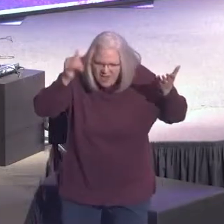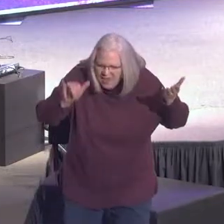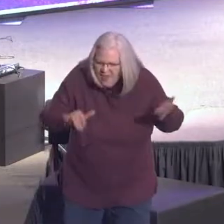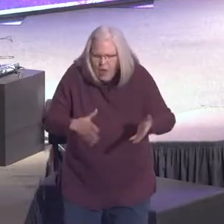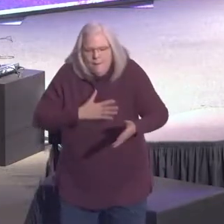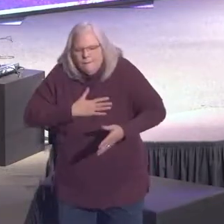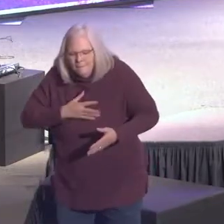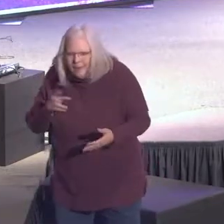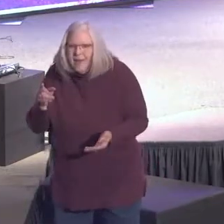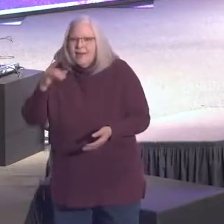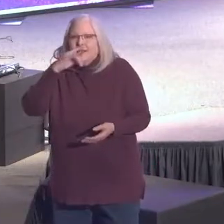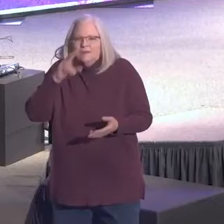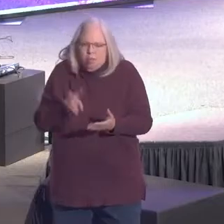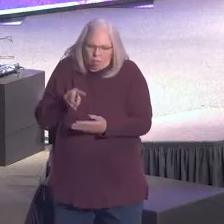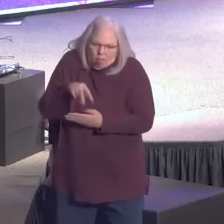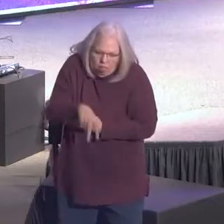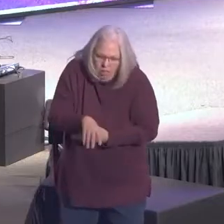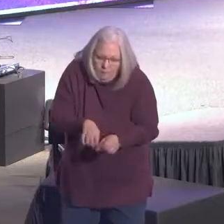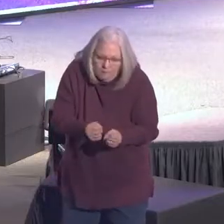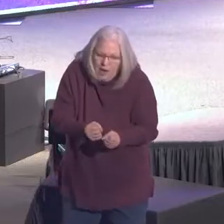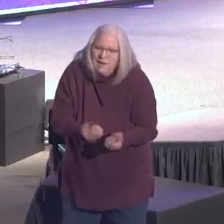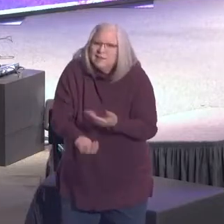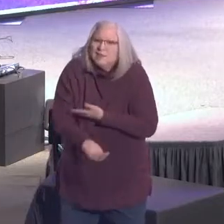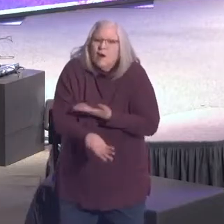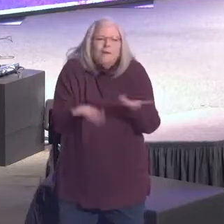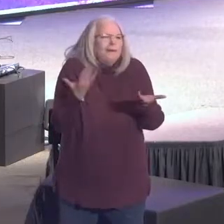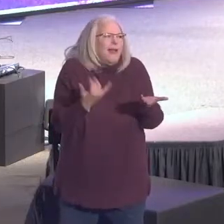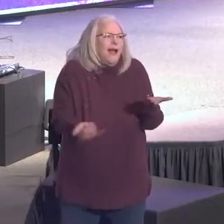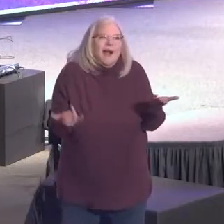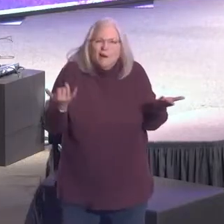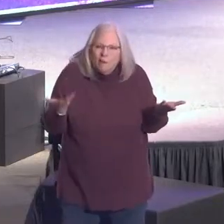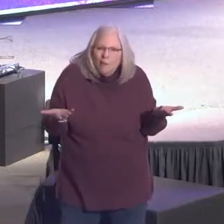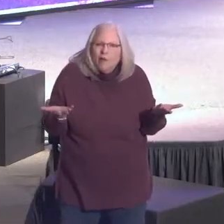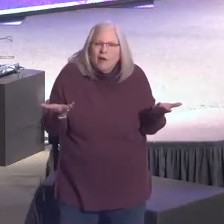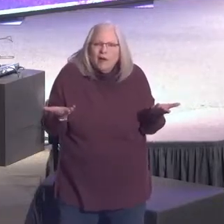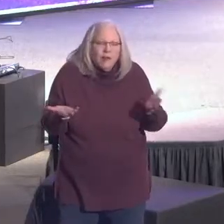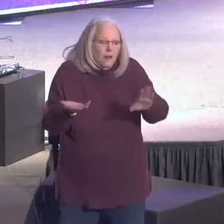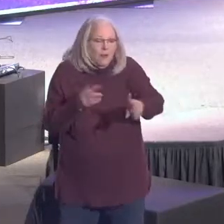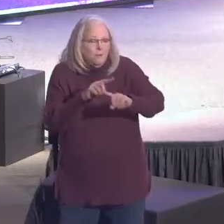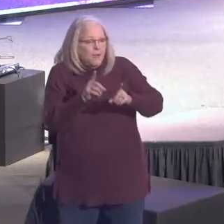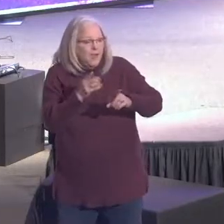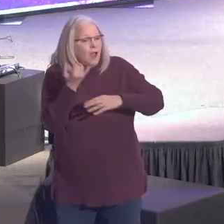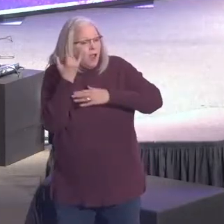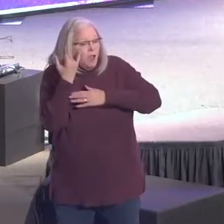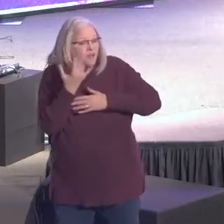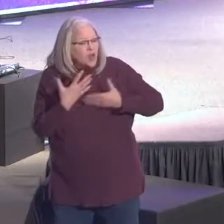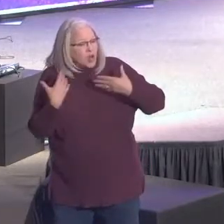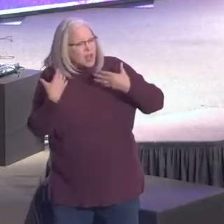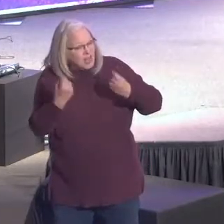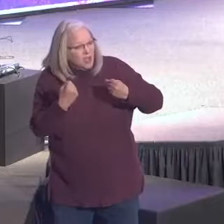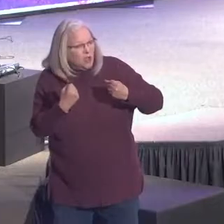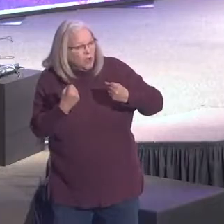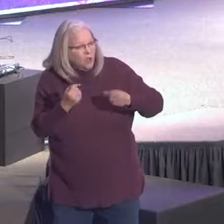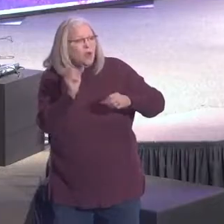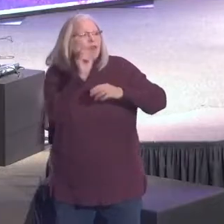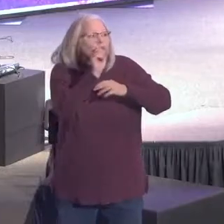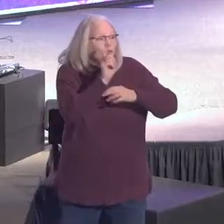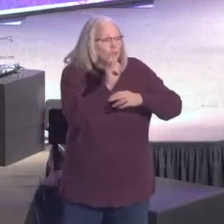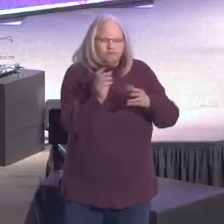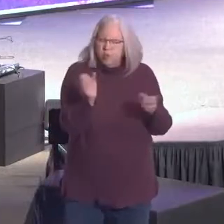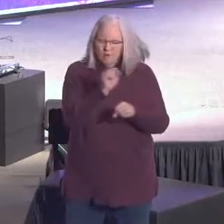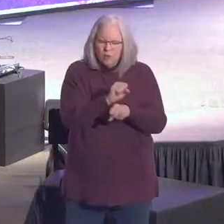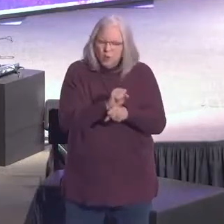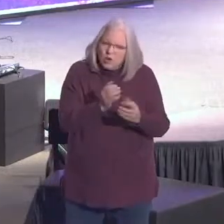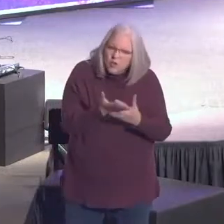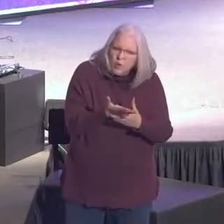My kid jumps out of a tree and breaks his arm. Now what? Well, hey, if you're gonna heal, you have to deal, right? We have to go see a doctor. We